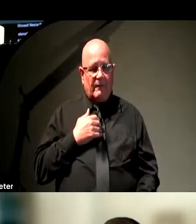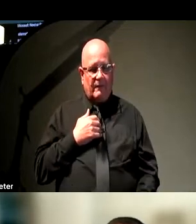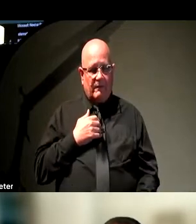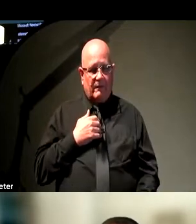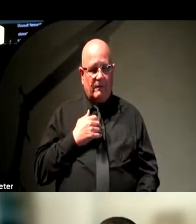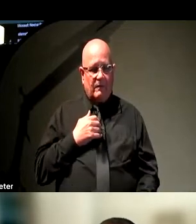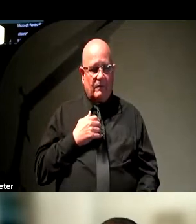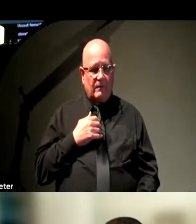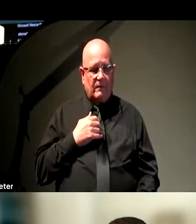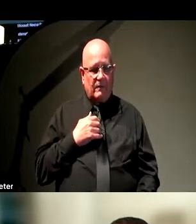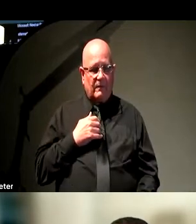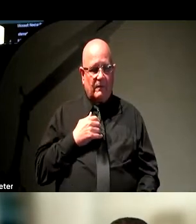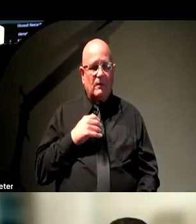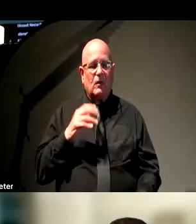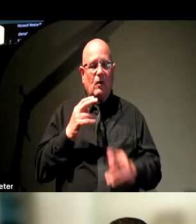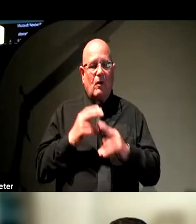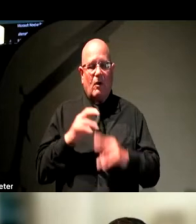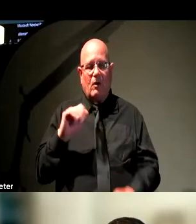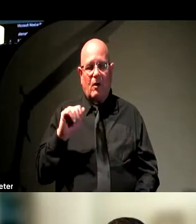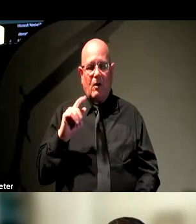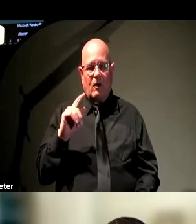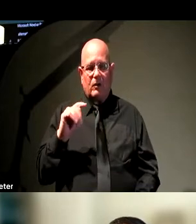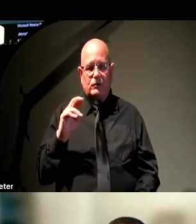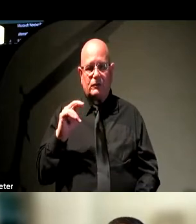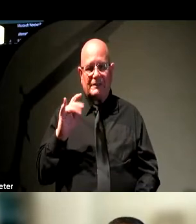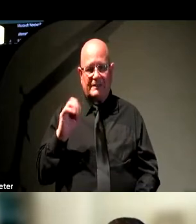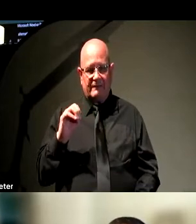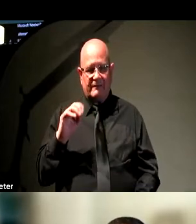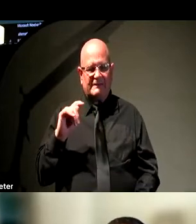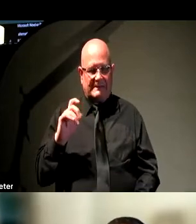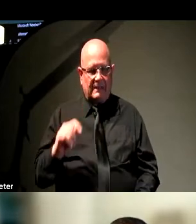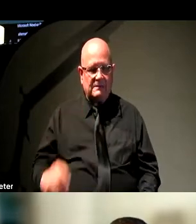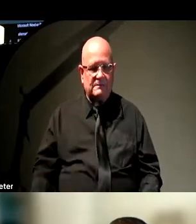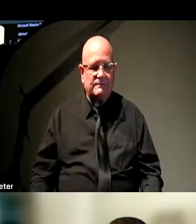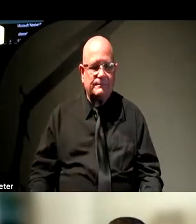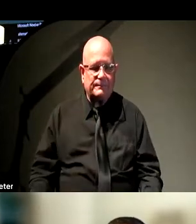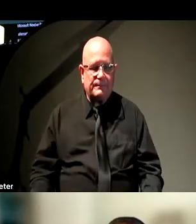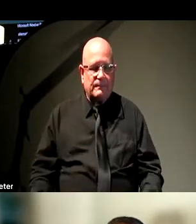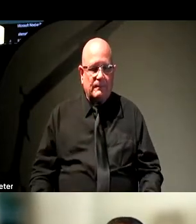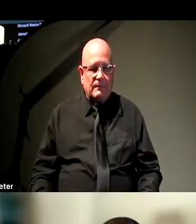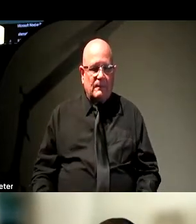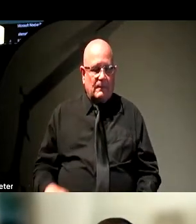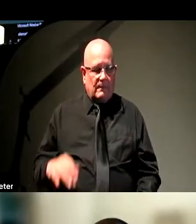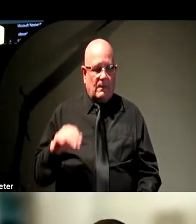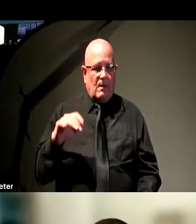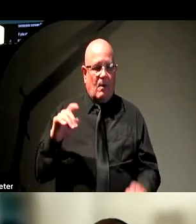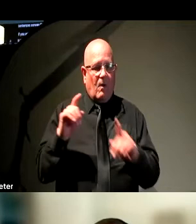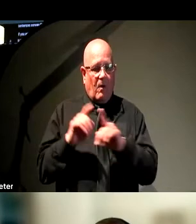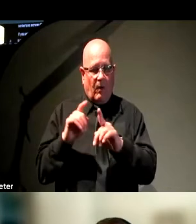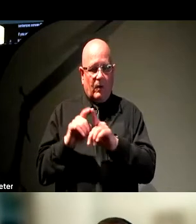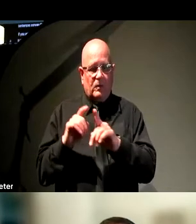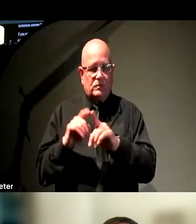if you're writing content on the web otherwise, instead of just bolding your headings and making them a little bit larger font, if you have section